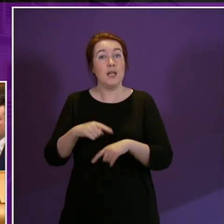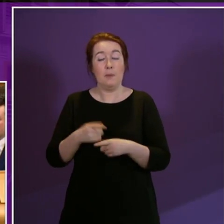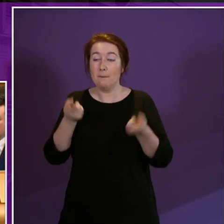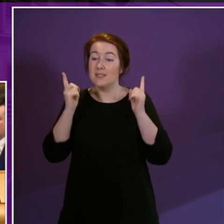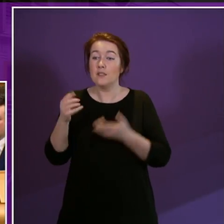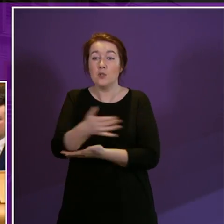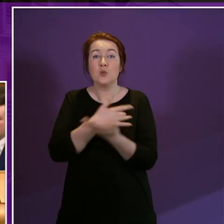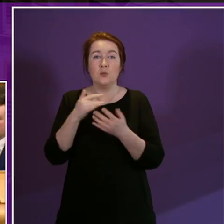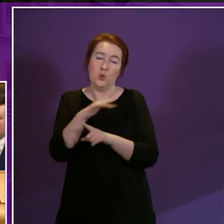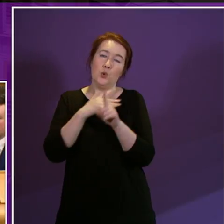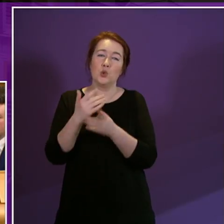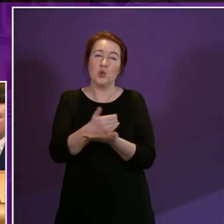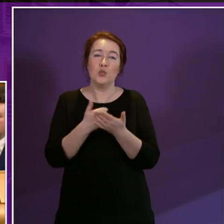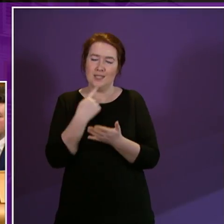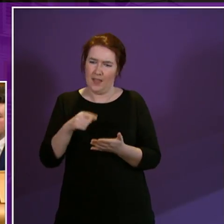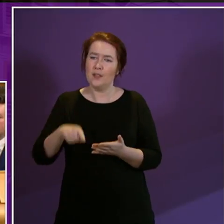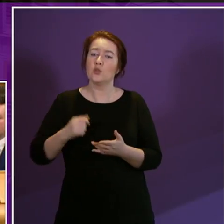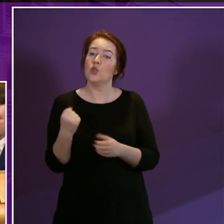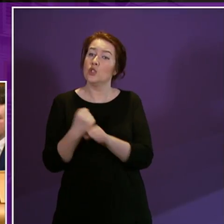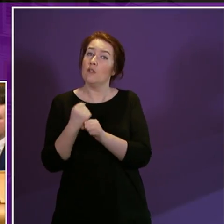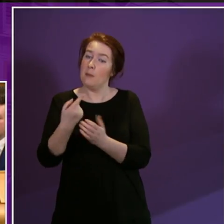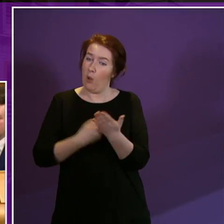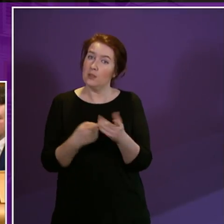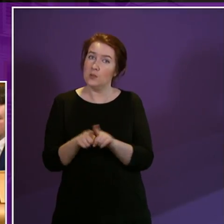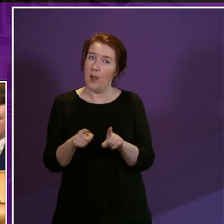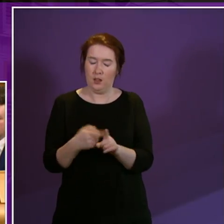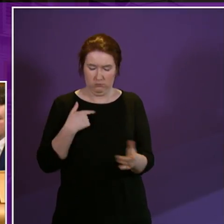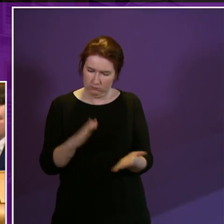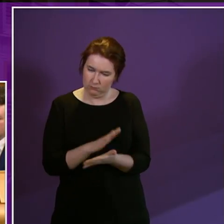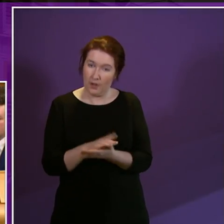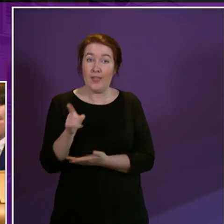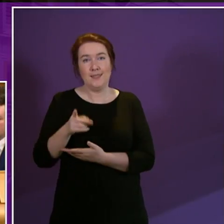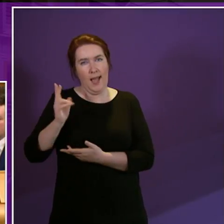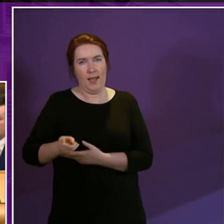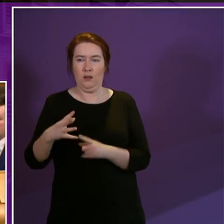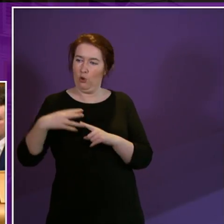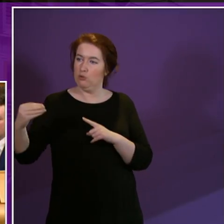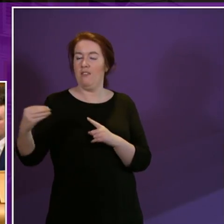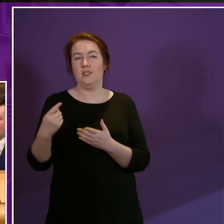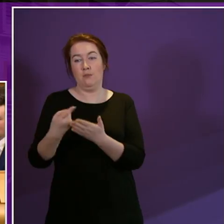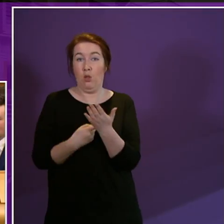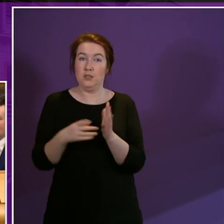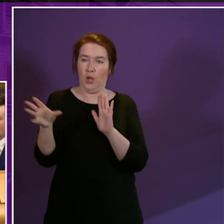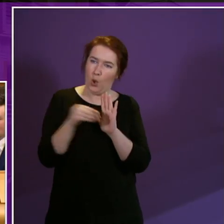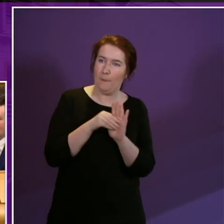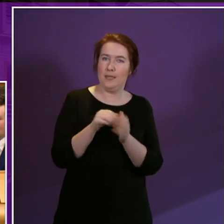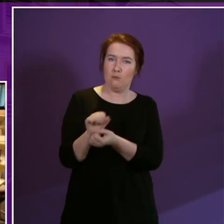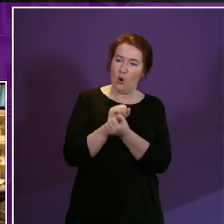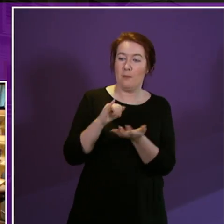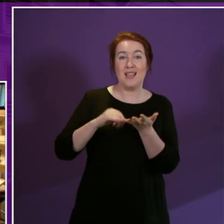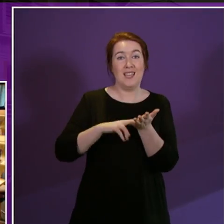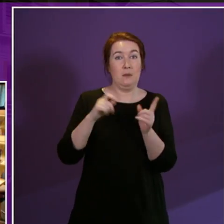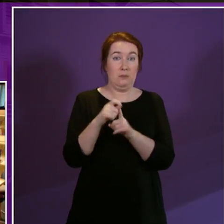Scottish Government policy too, and I welcome that. Yet another Conservative policy copied and borrowed by the SNP. See, they don't do